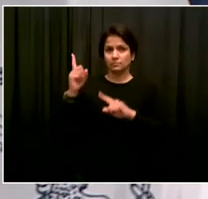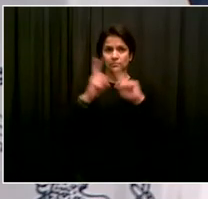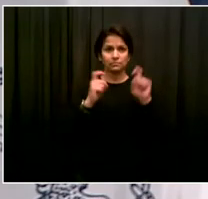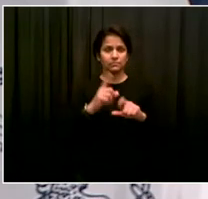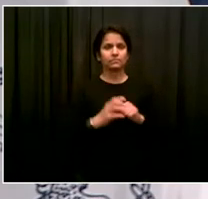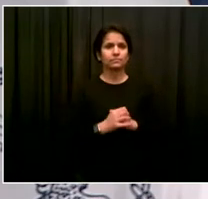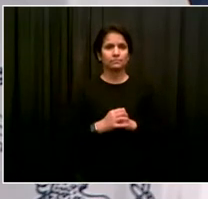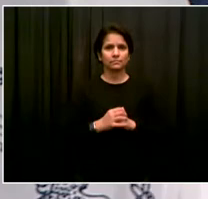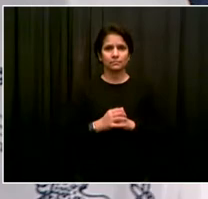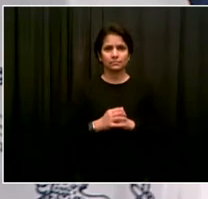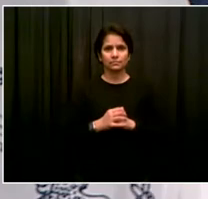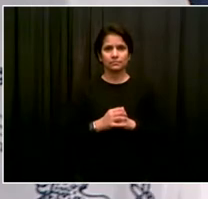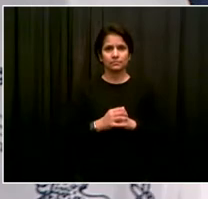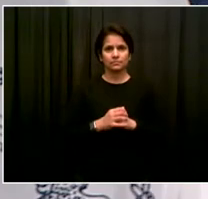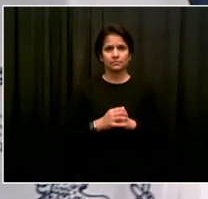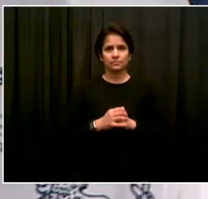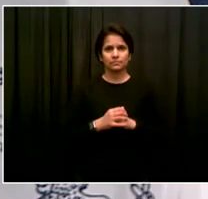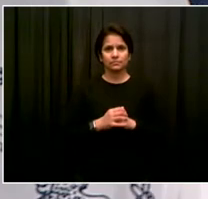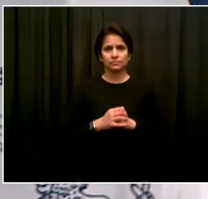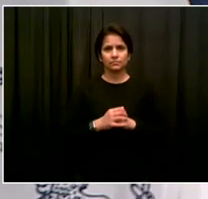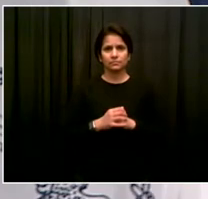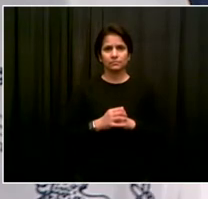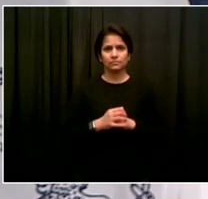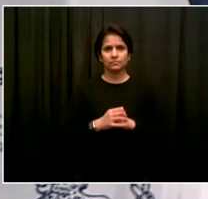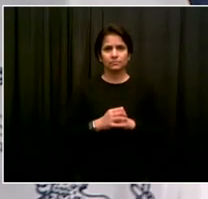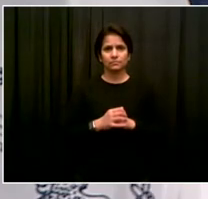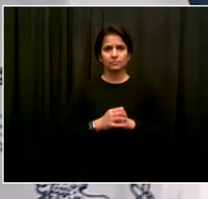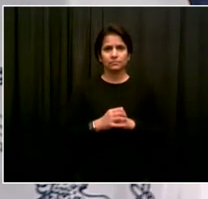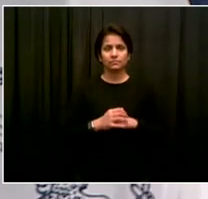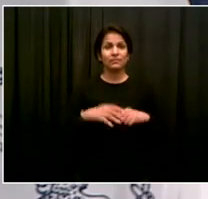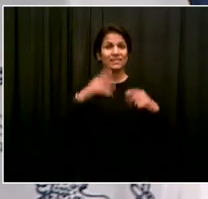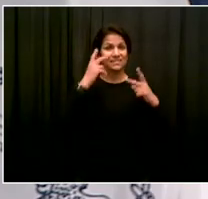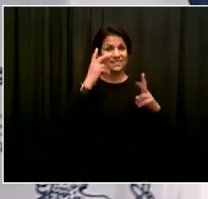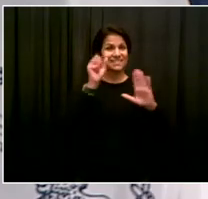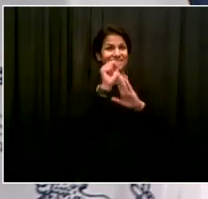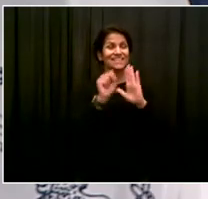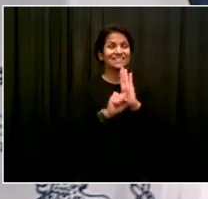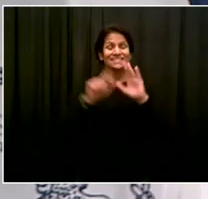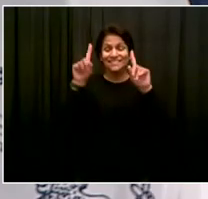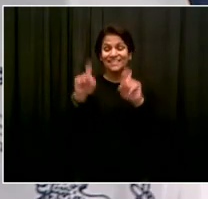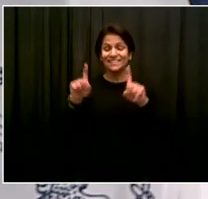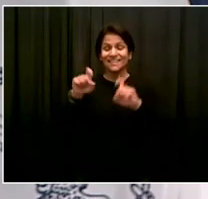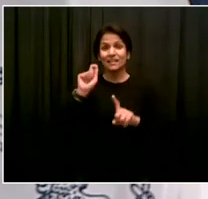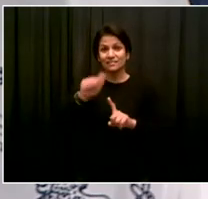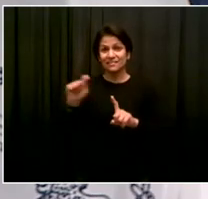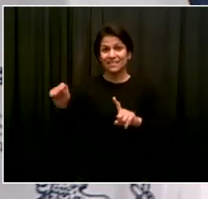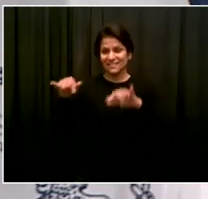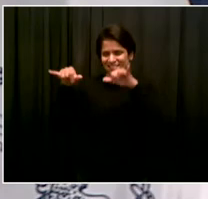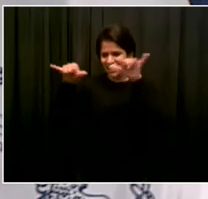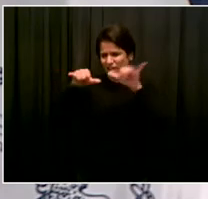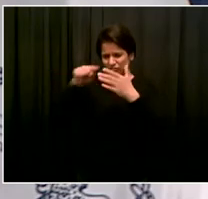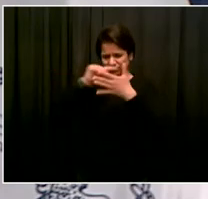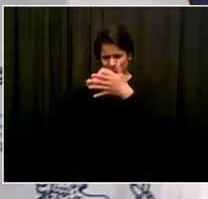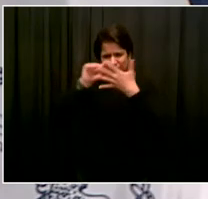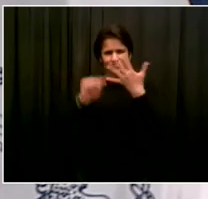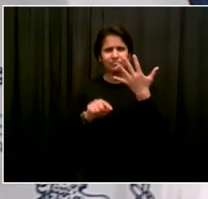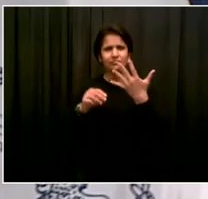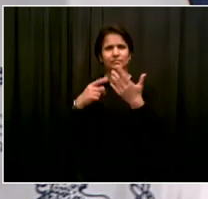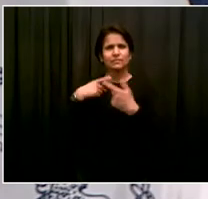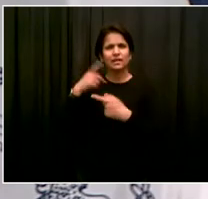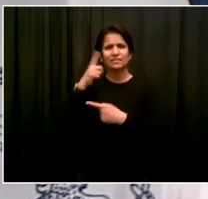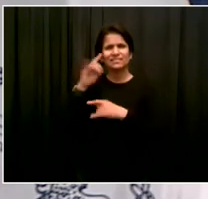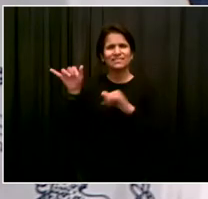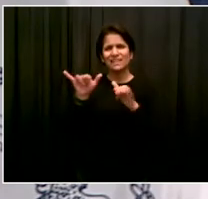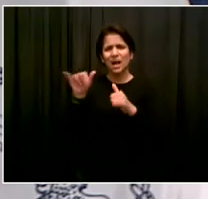many of the questions on the state tests are being recycled and that students have seen them before. And so taken together